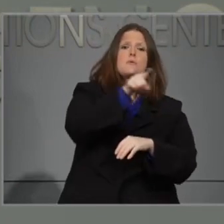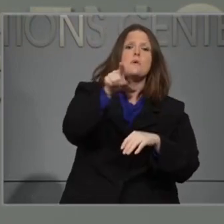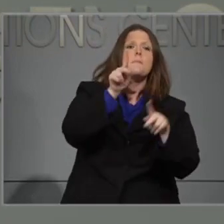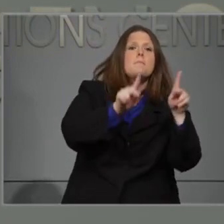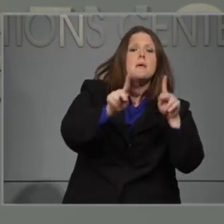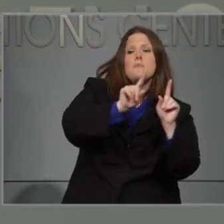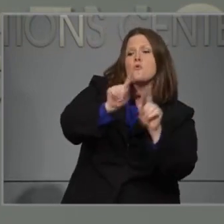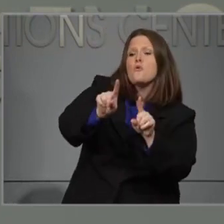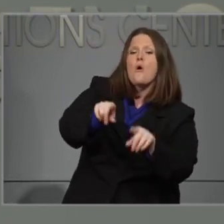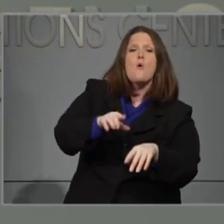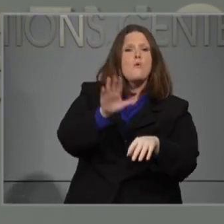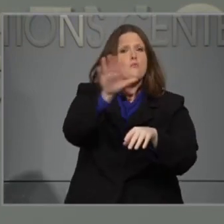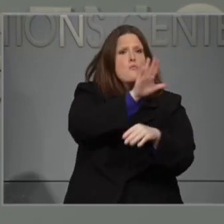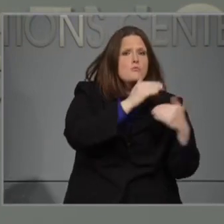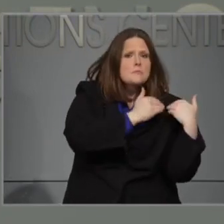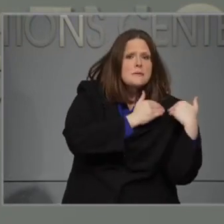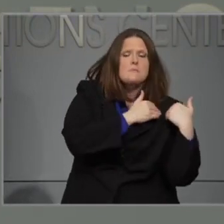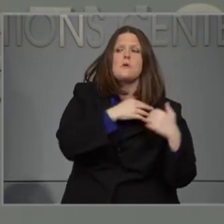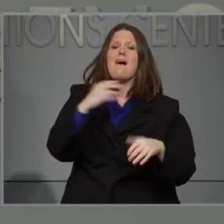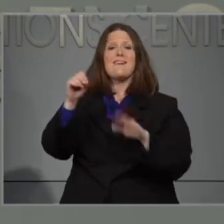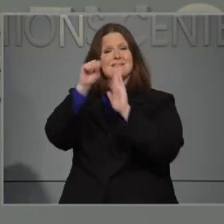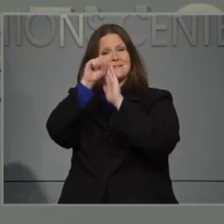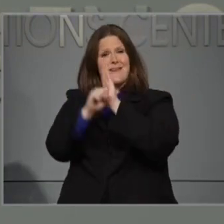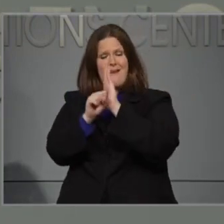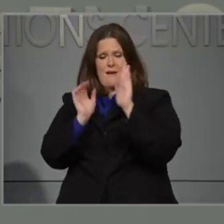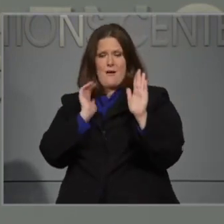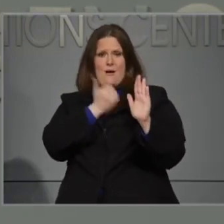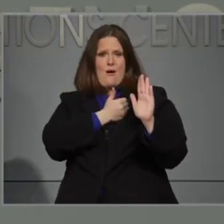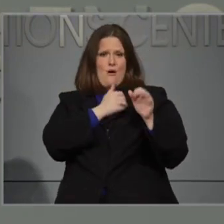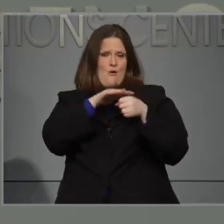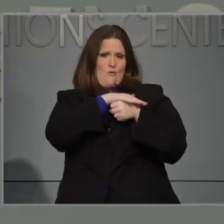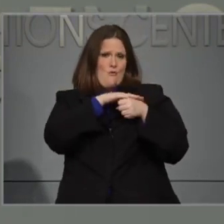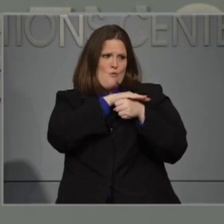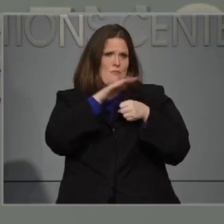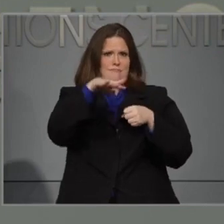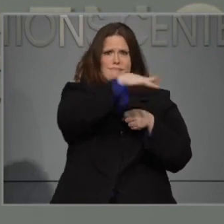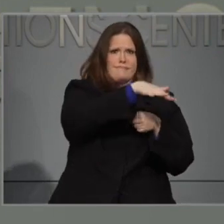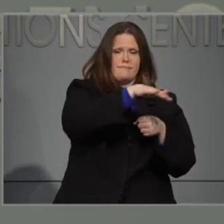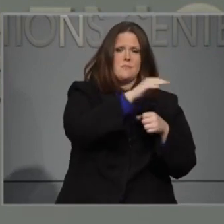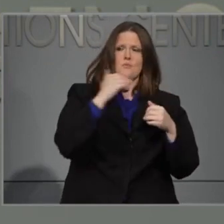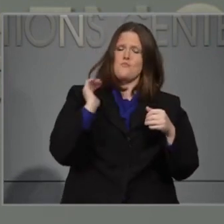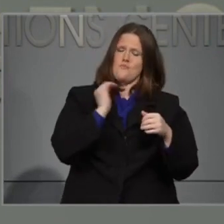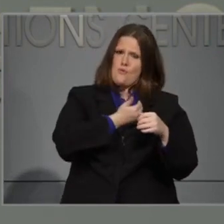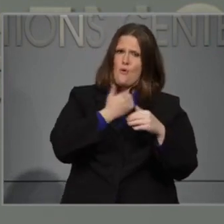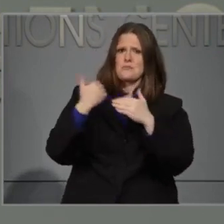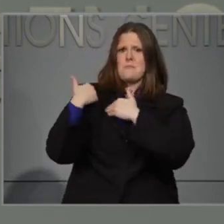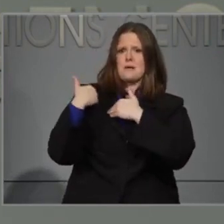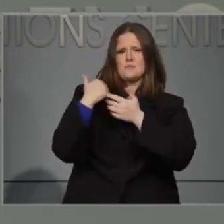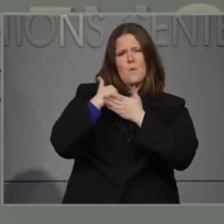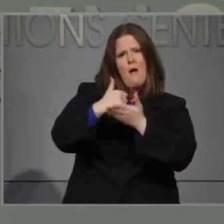actions, and our state and local officials working together in order to slow the spread of this virus. Thank you.